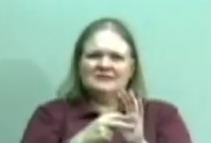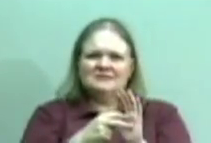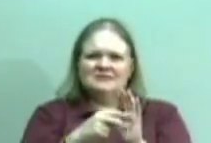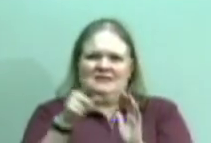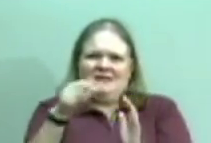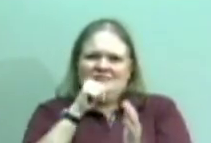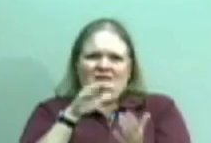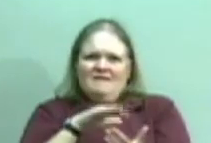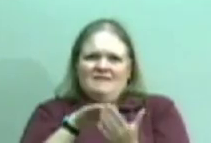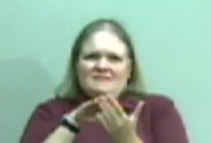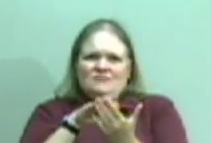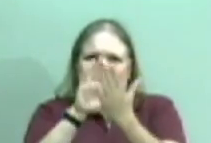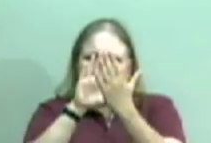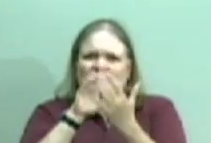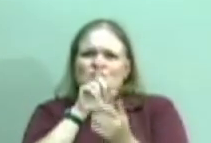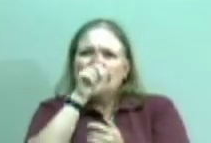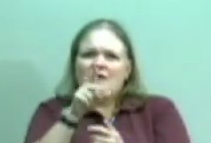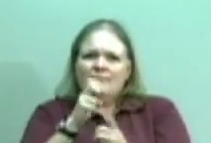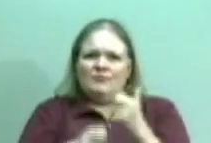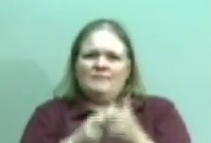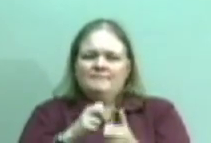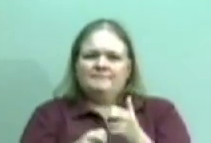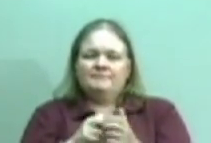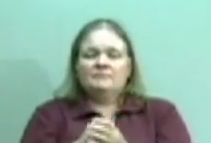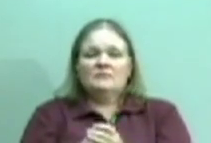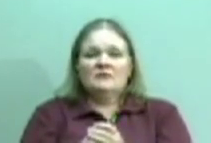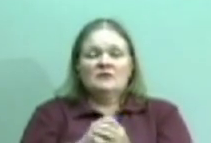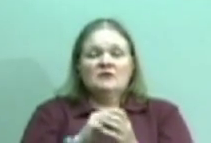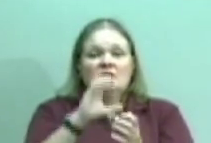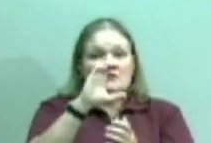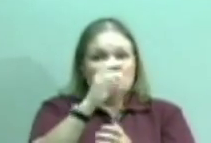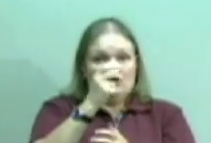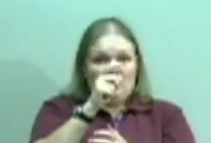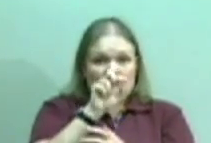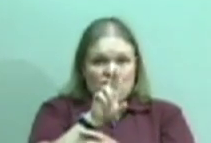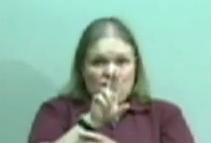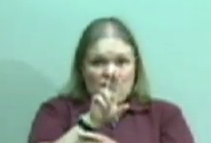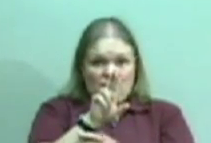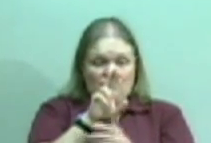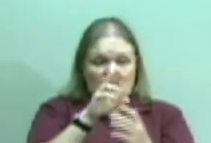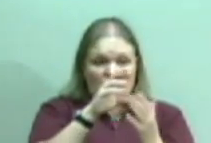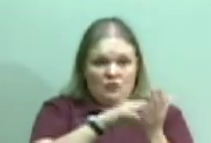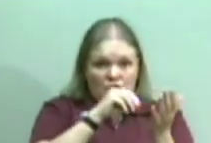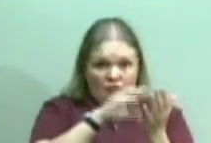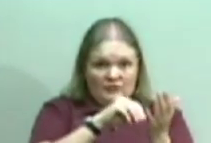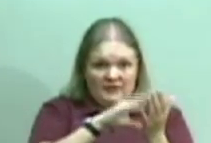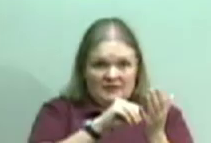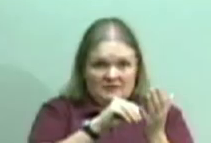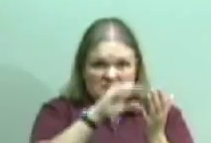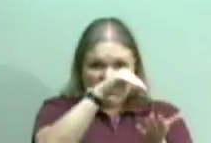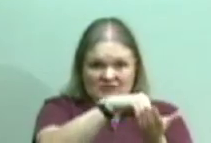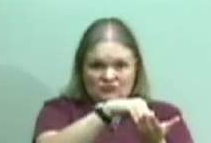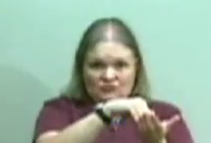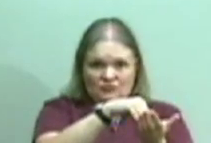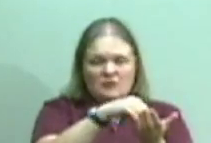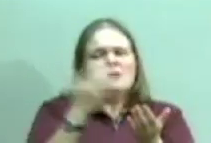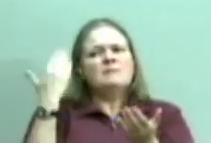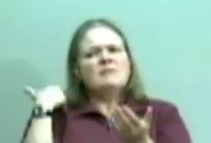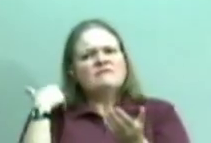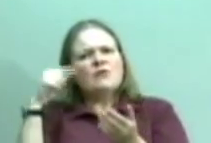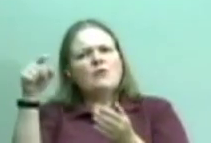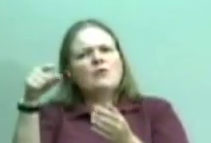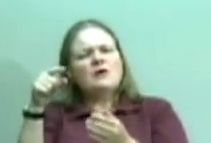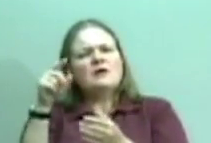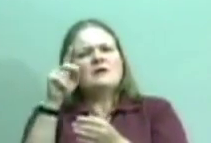concern is Challenger Learning Center. A year ago, when you voted to allow Kentucky Science Center to operate it, you promised us that